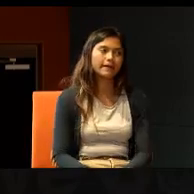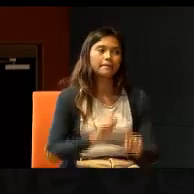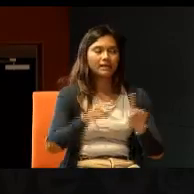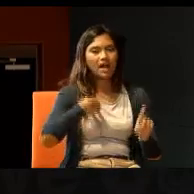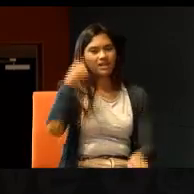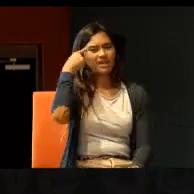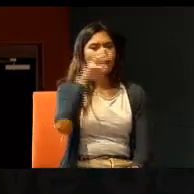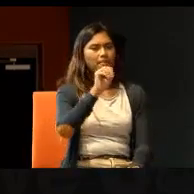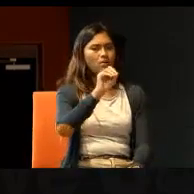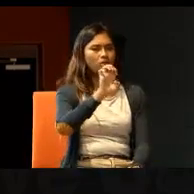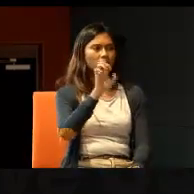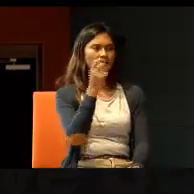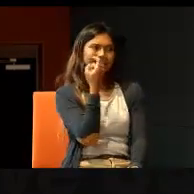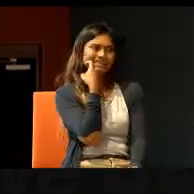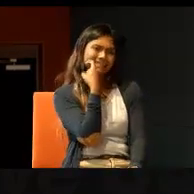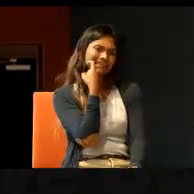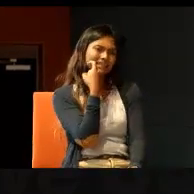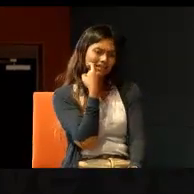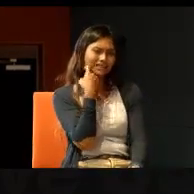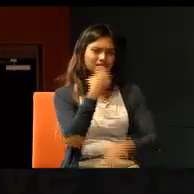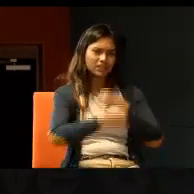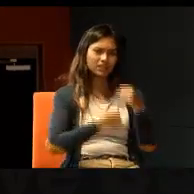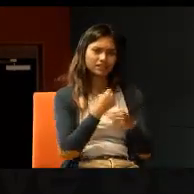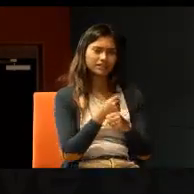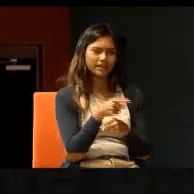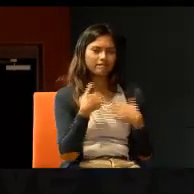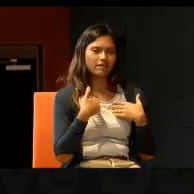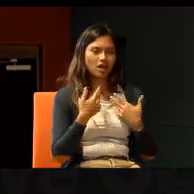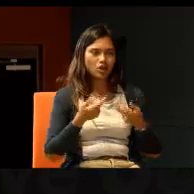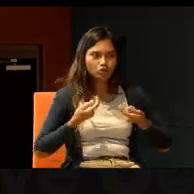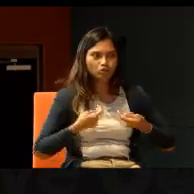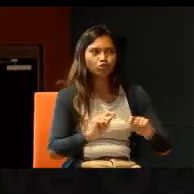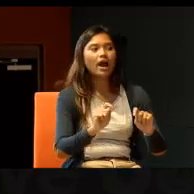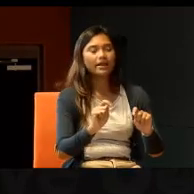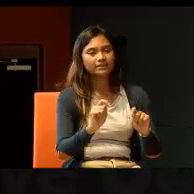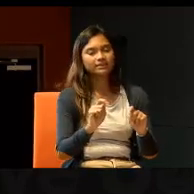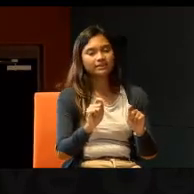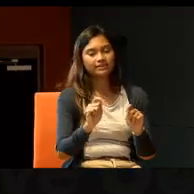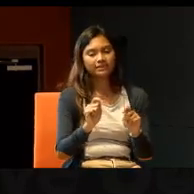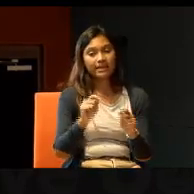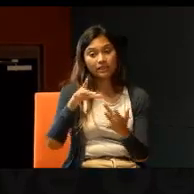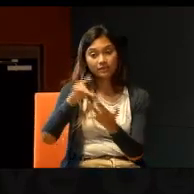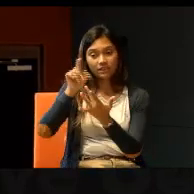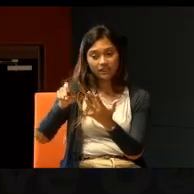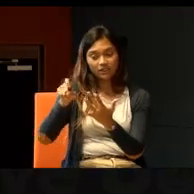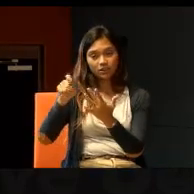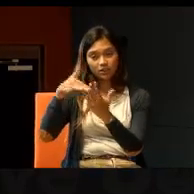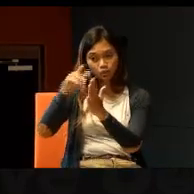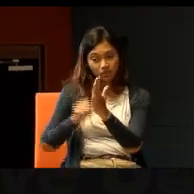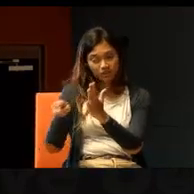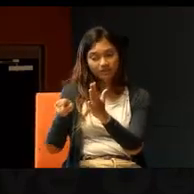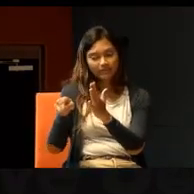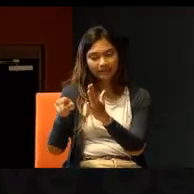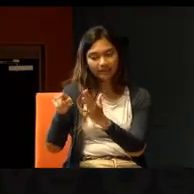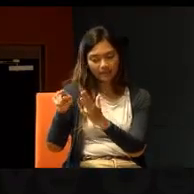MOE has recently, in recent years, they have tried to, put as many special needs students, as possible, in mainstream